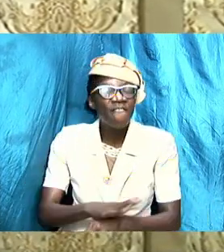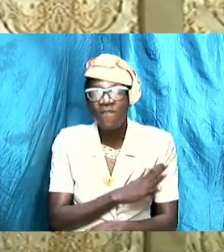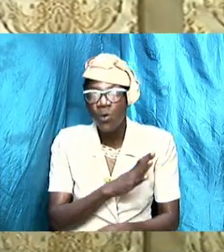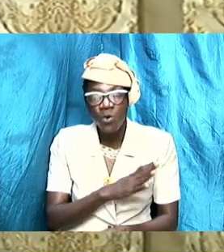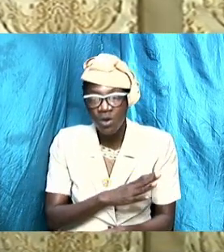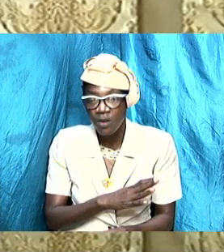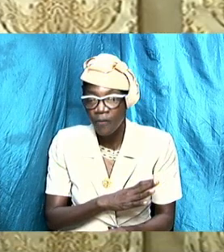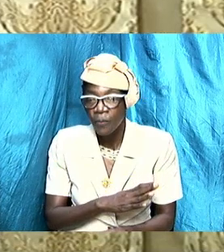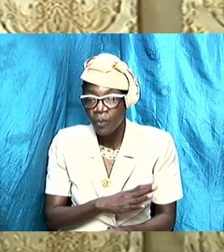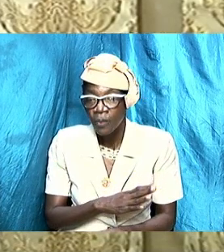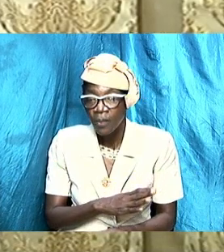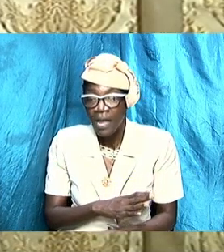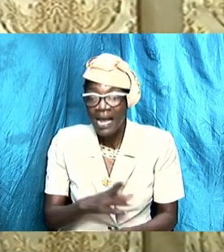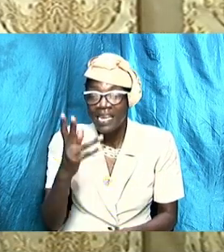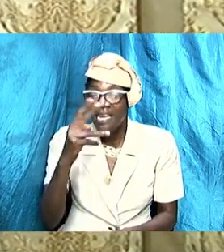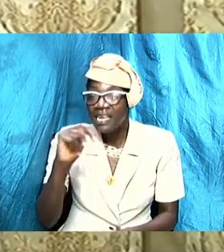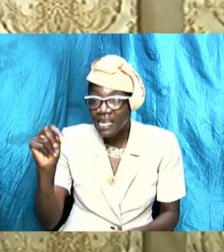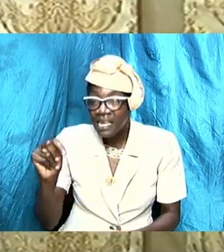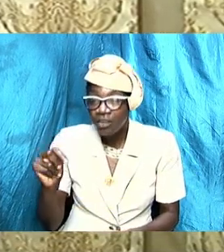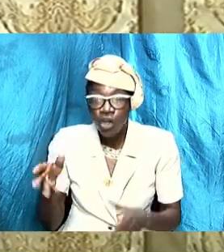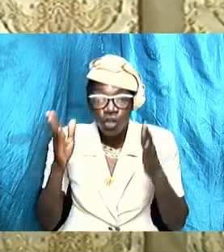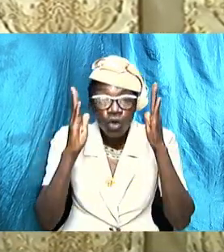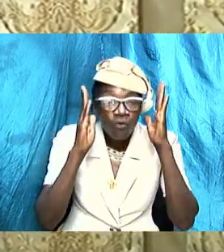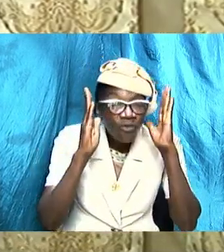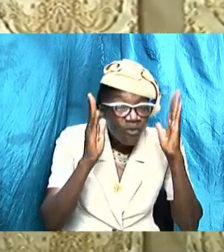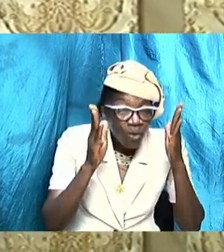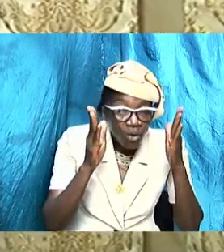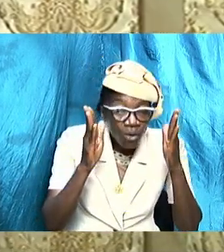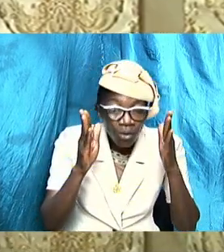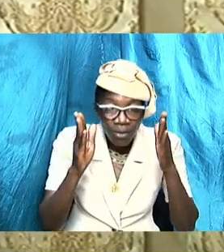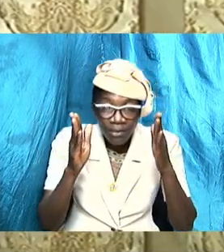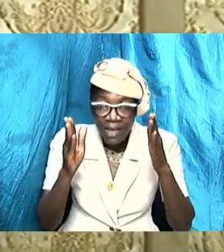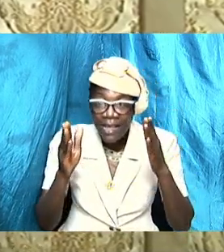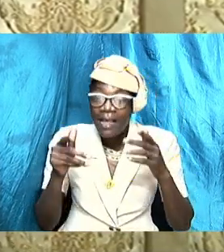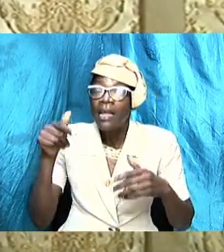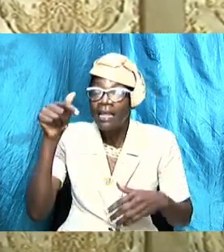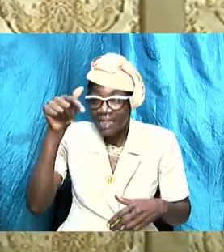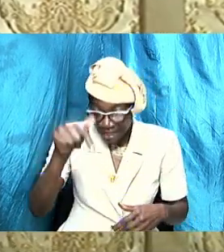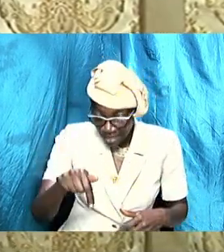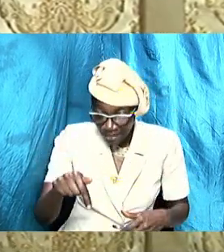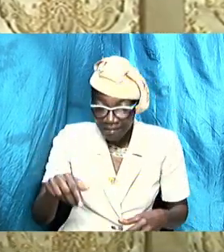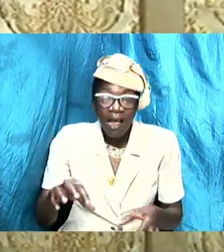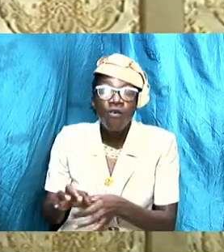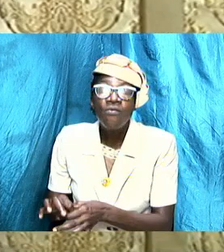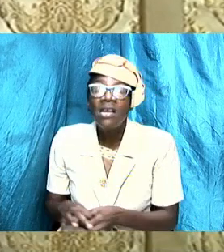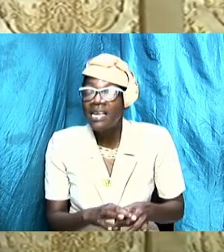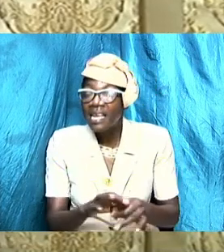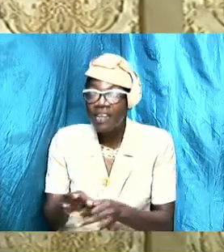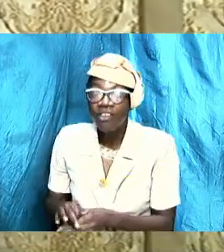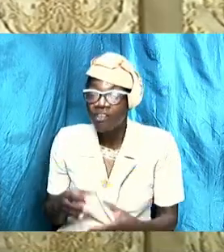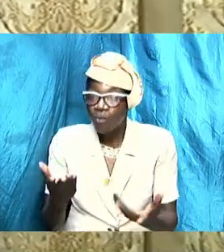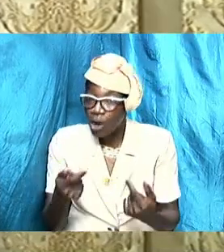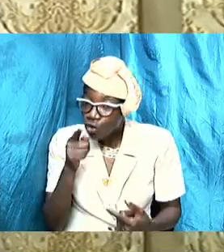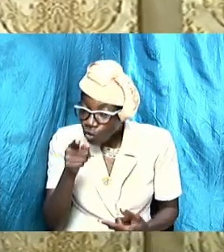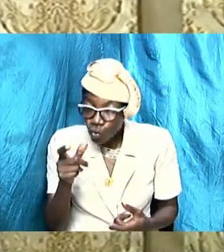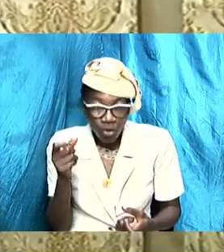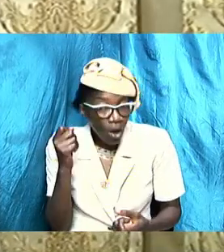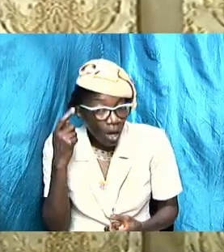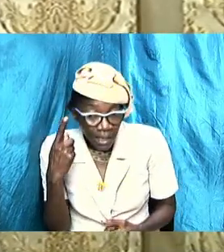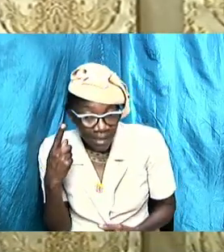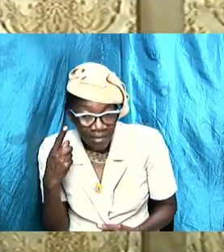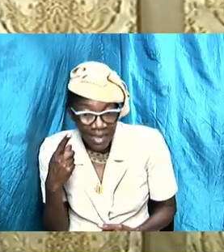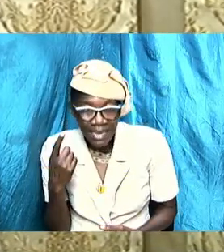to being addressed and it is the matter of relationships and I want all of us to be aware that it is